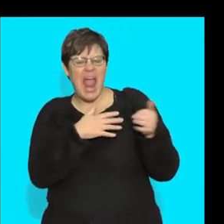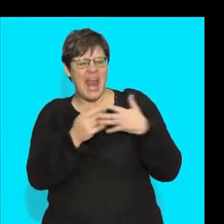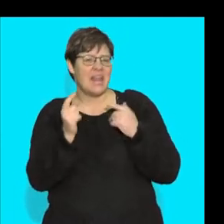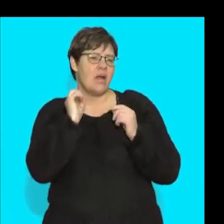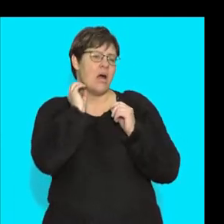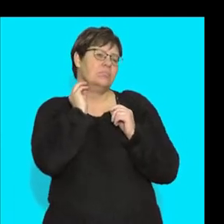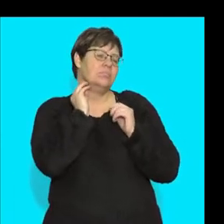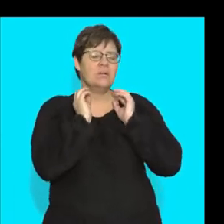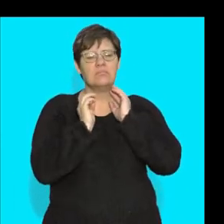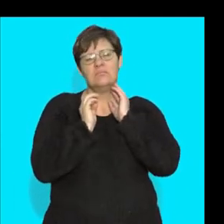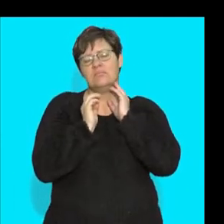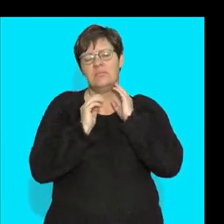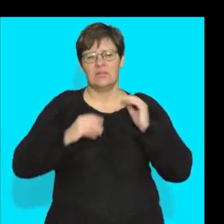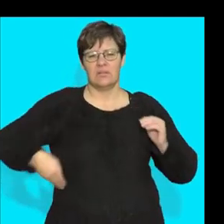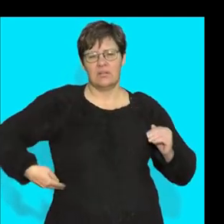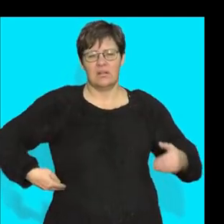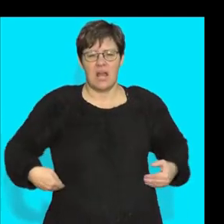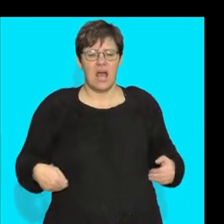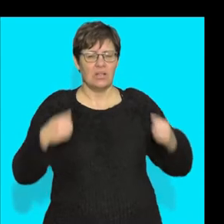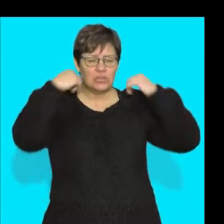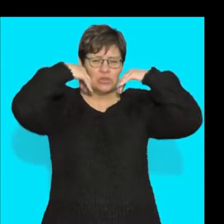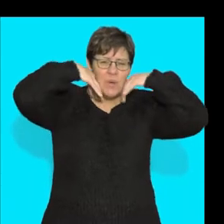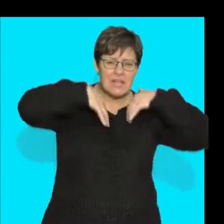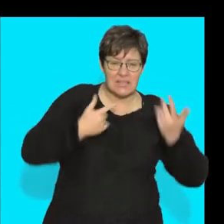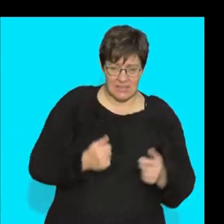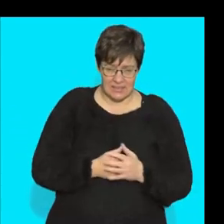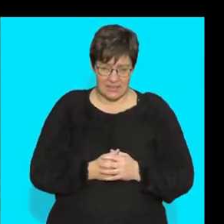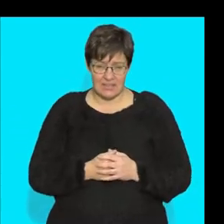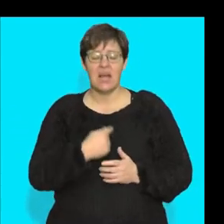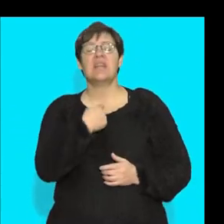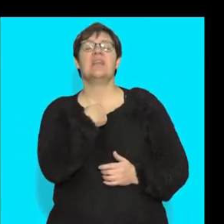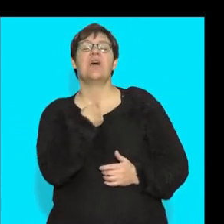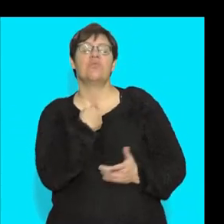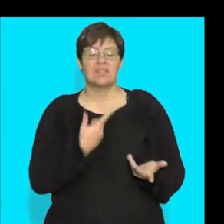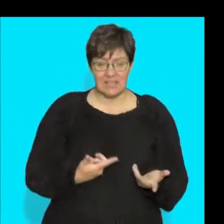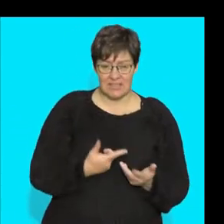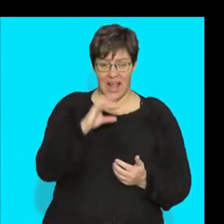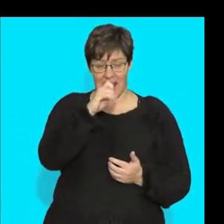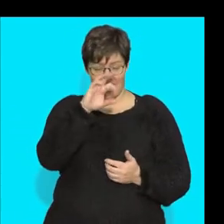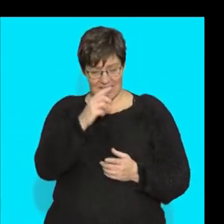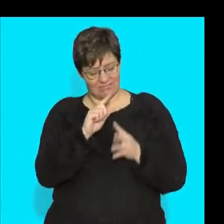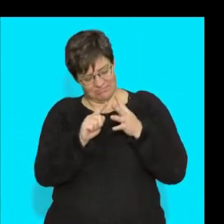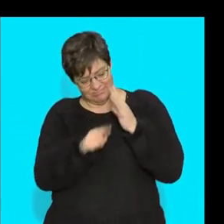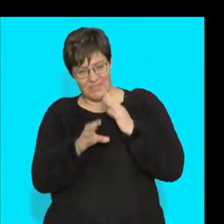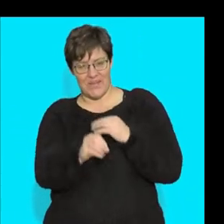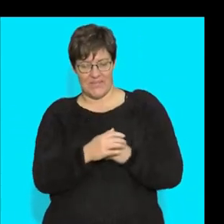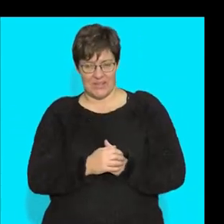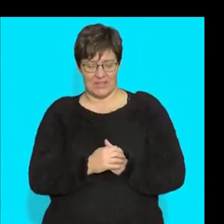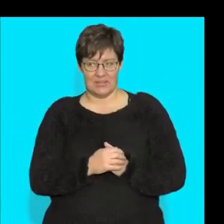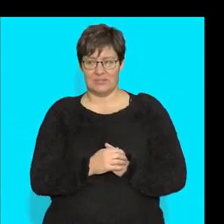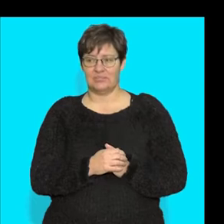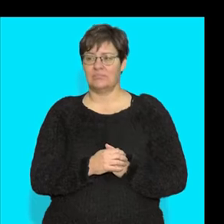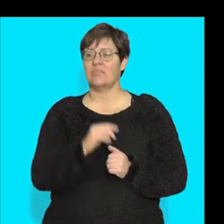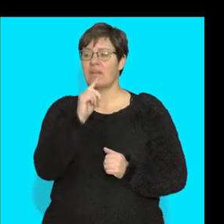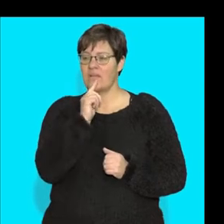anywhere where we're going to secrete something, in our sweat glands, in our thyroid glands. All right, so what's going to happen is we're going